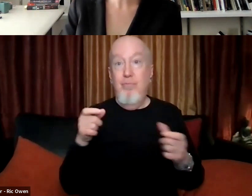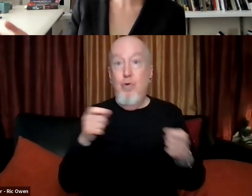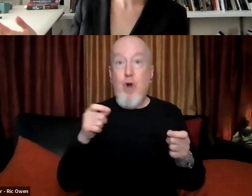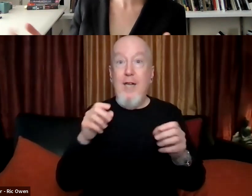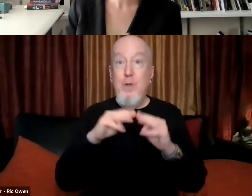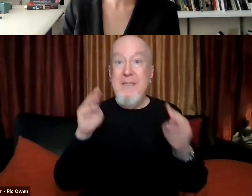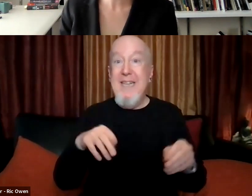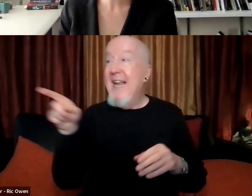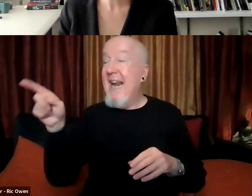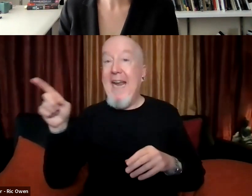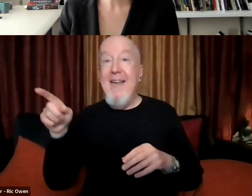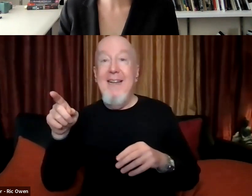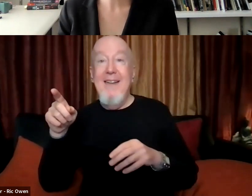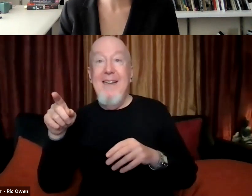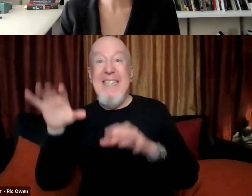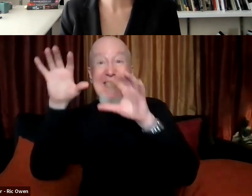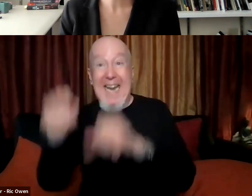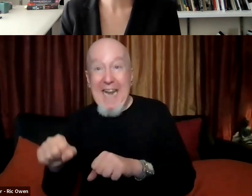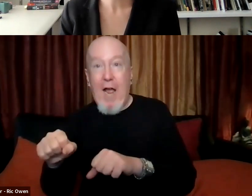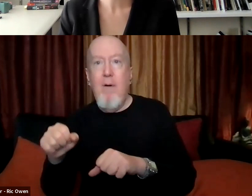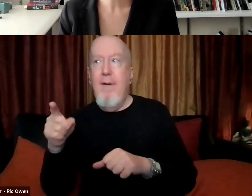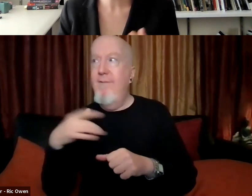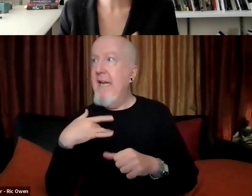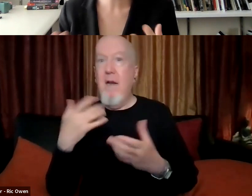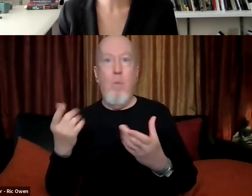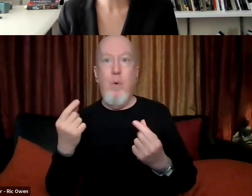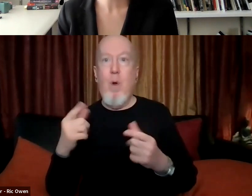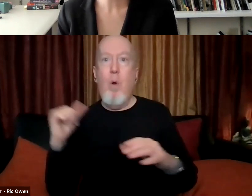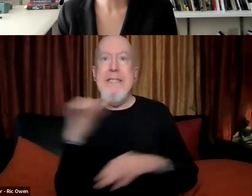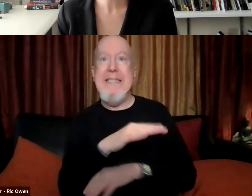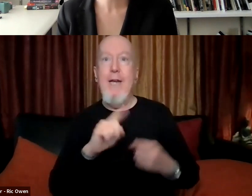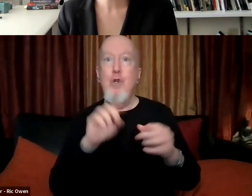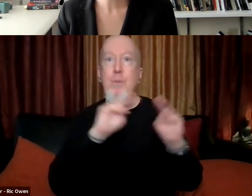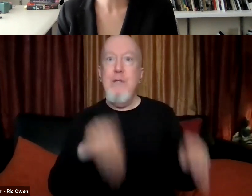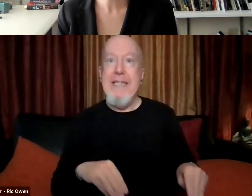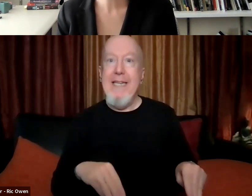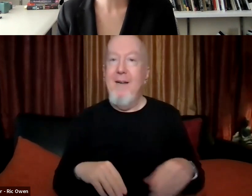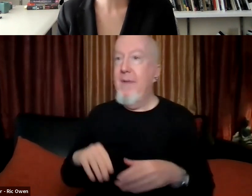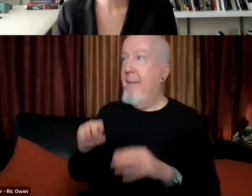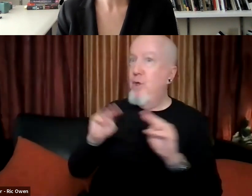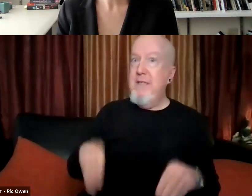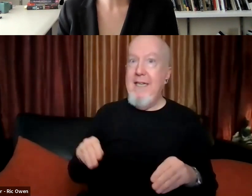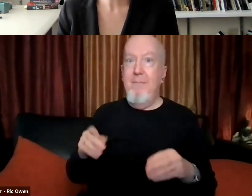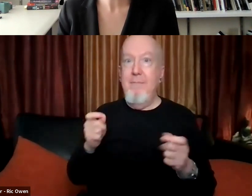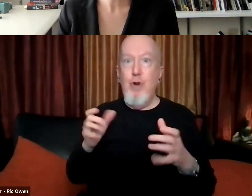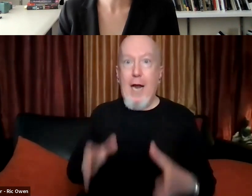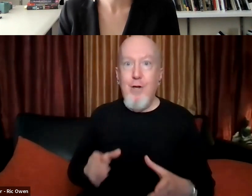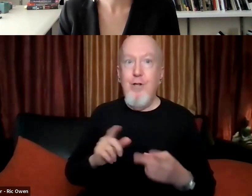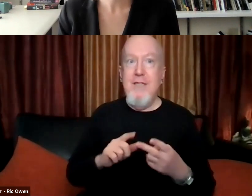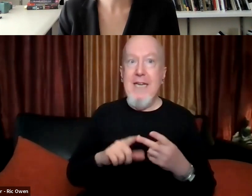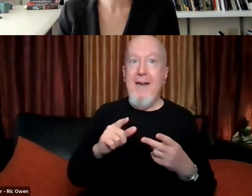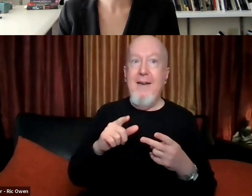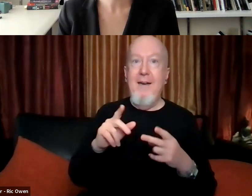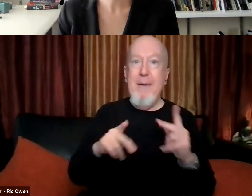things to museums and they'll figure it out. Um, but I think, um, gallerists and archivists and museum directors are getting really